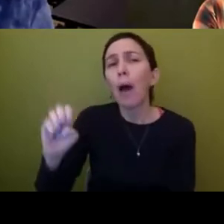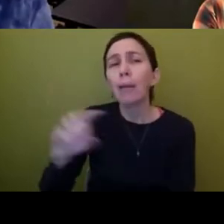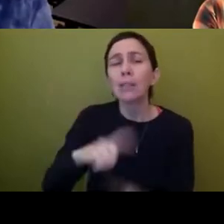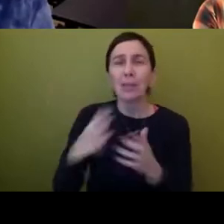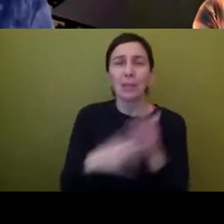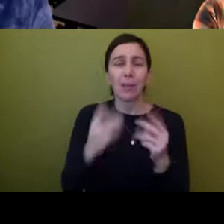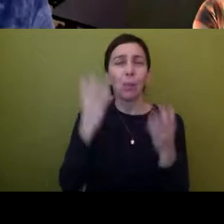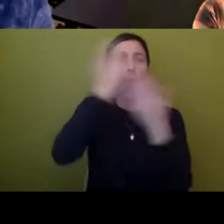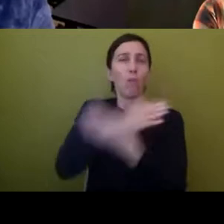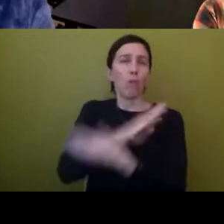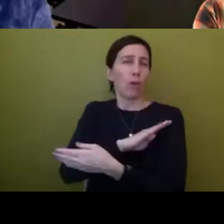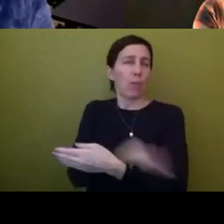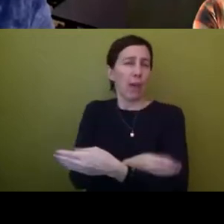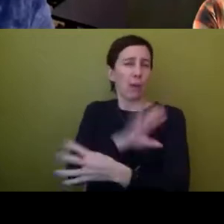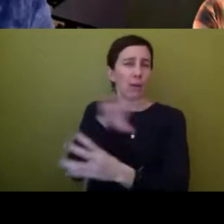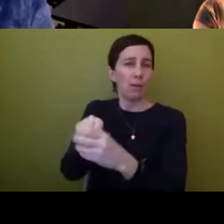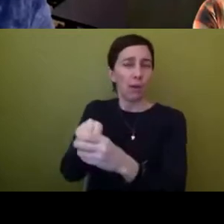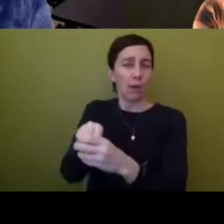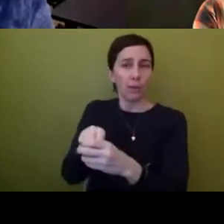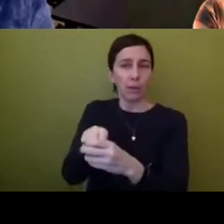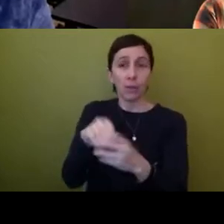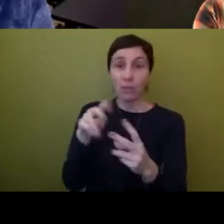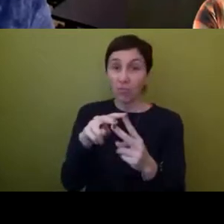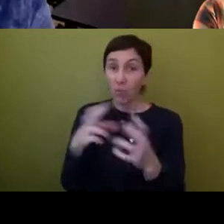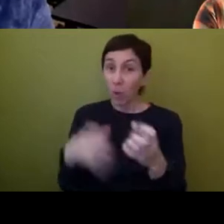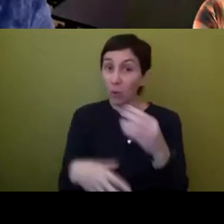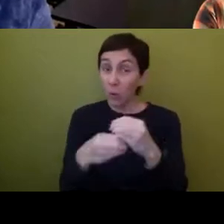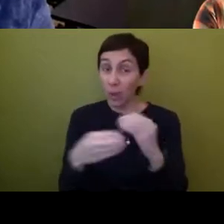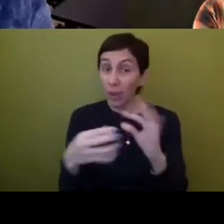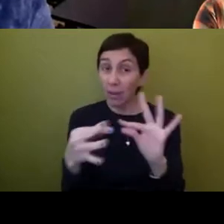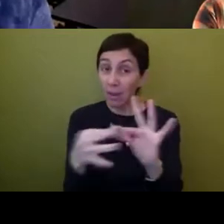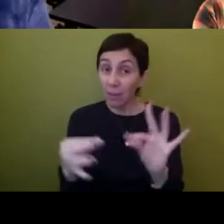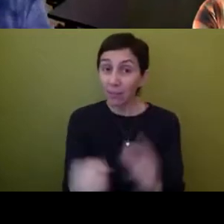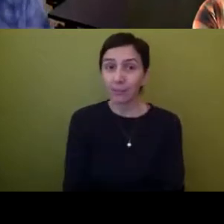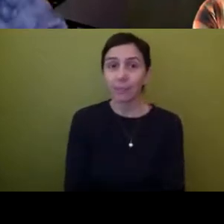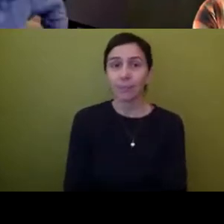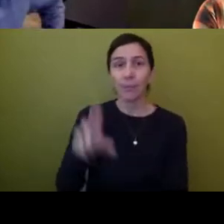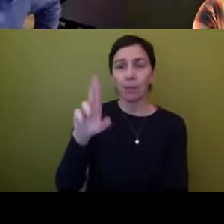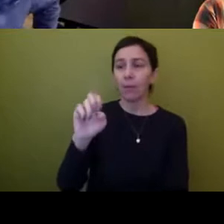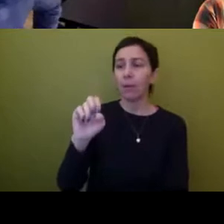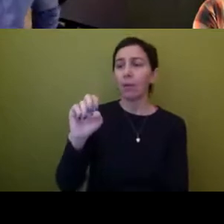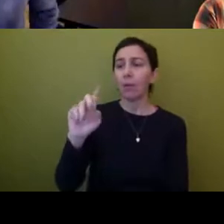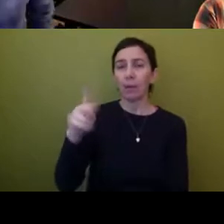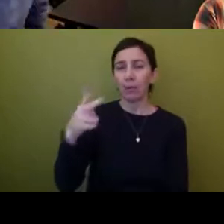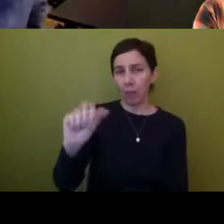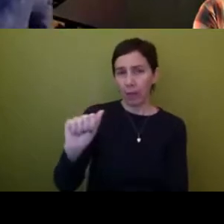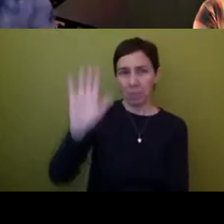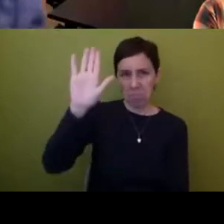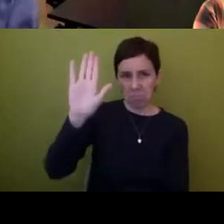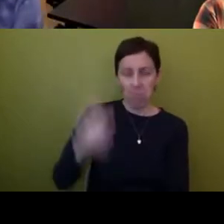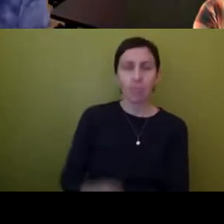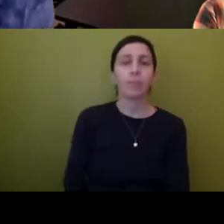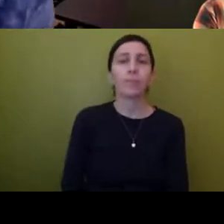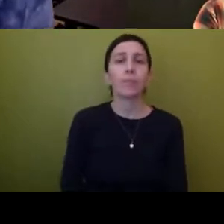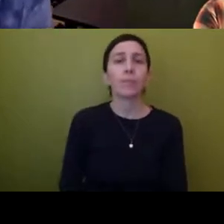there. Um, I wonder if either of you like to talk about any of that. Yeah. Reika, go ahead. Sure. Um, I think,